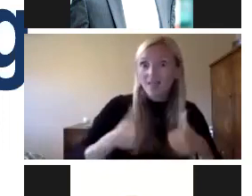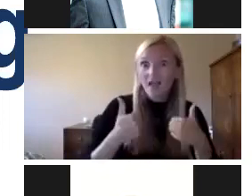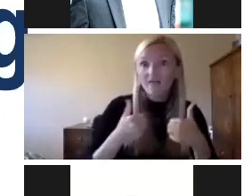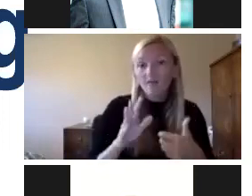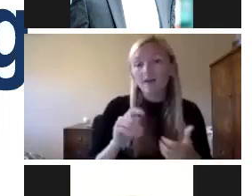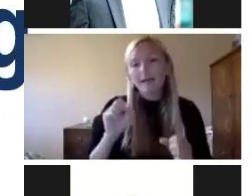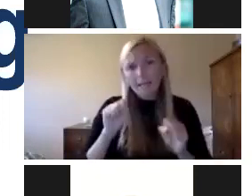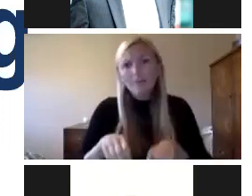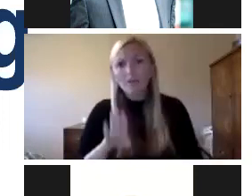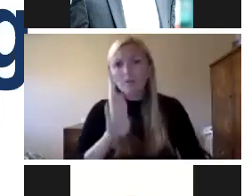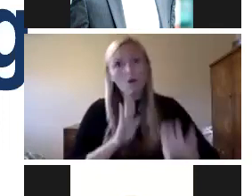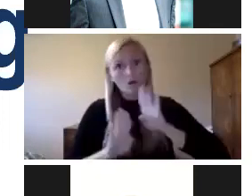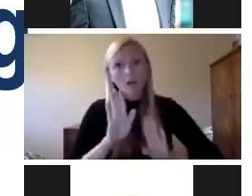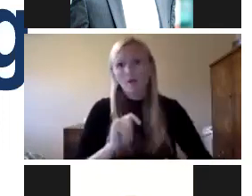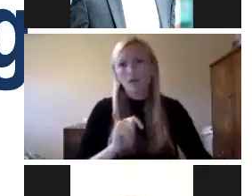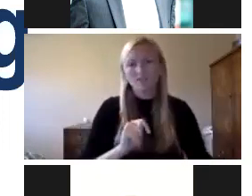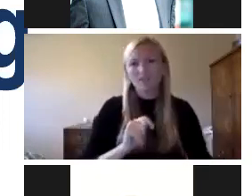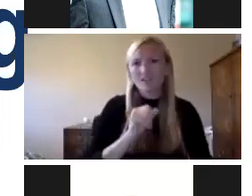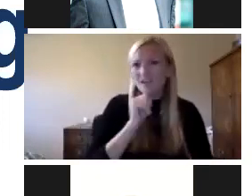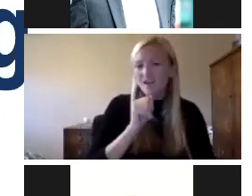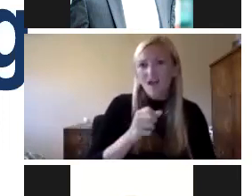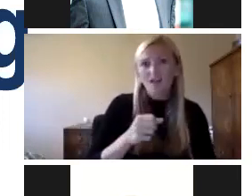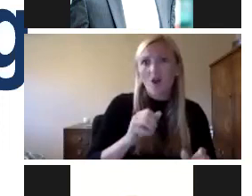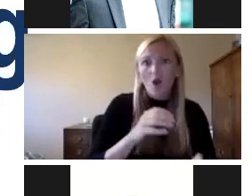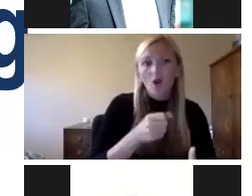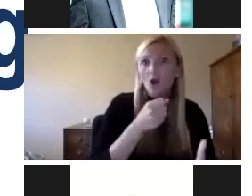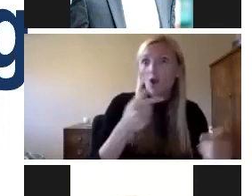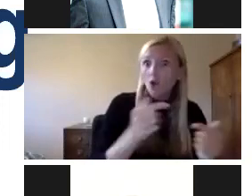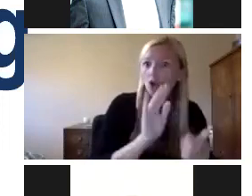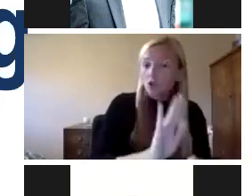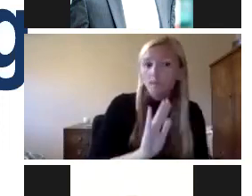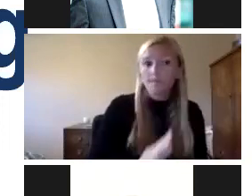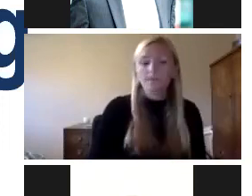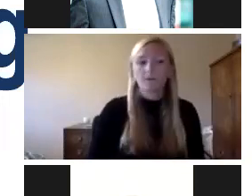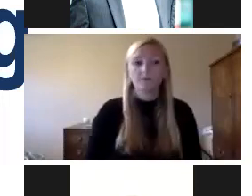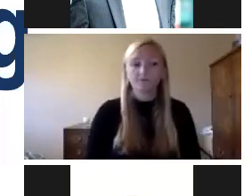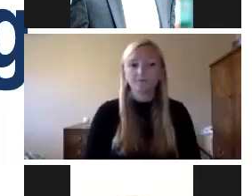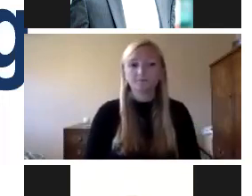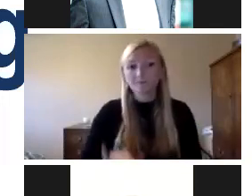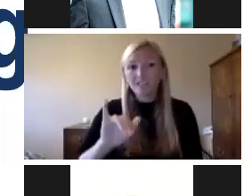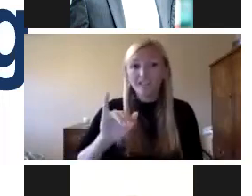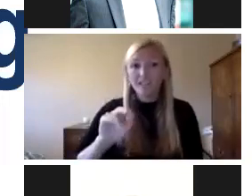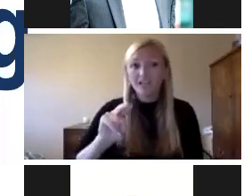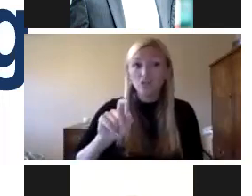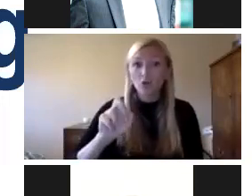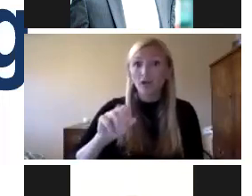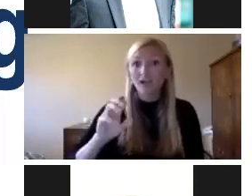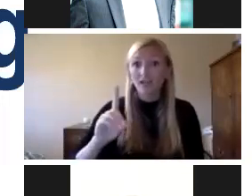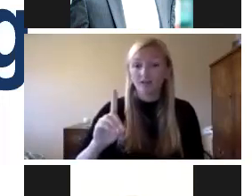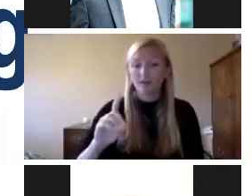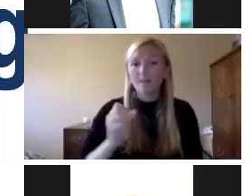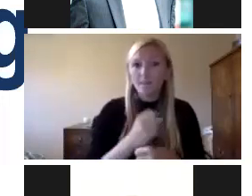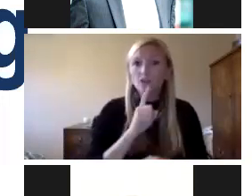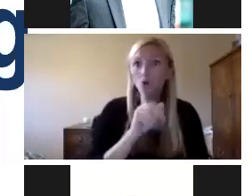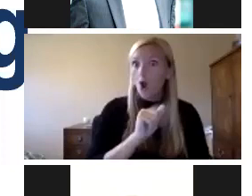it can be quite frustrating. They need to be integrated. And when I talk about integrated with schools is really important because we need to make sure that all